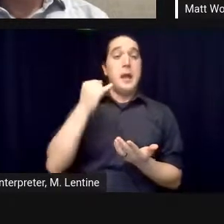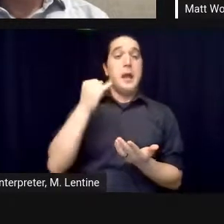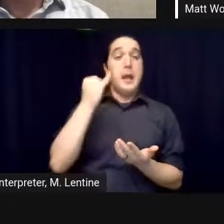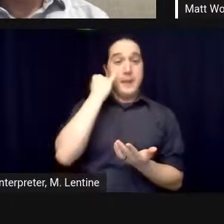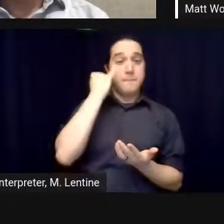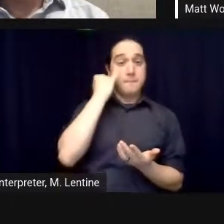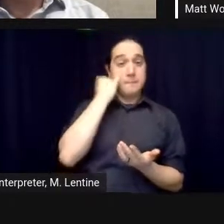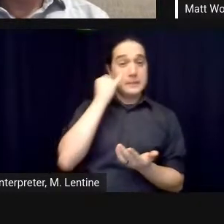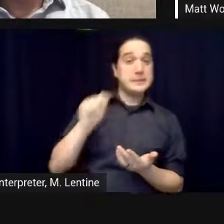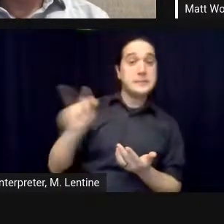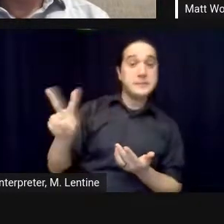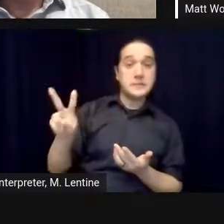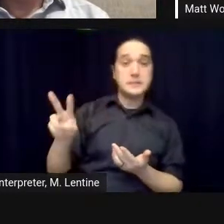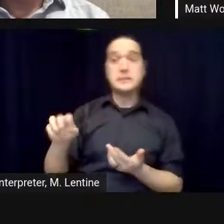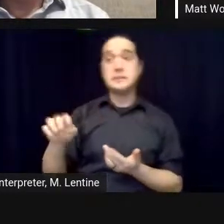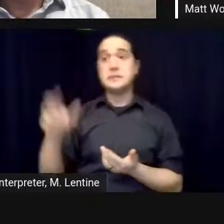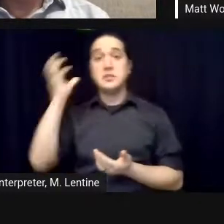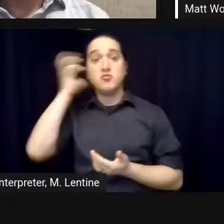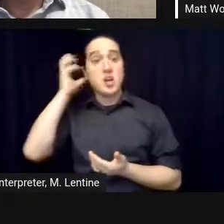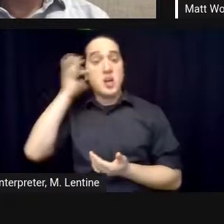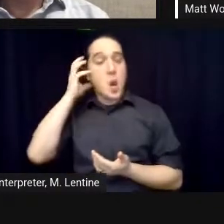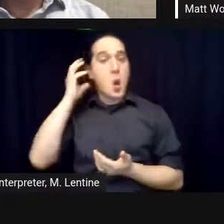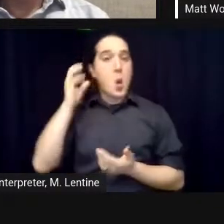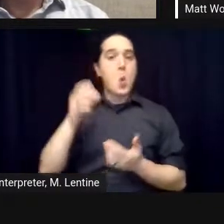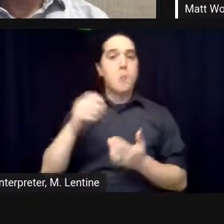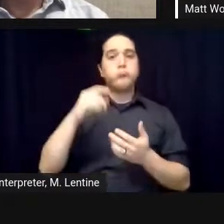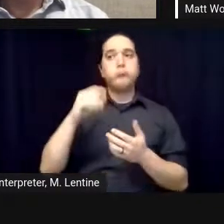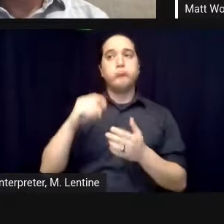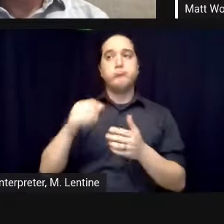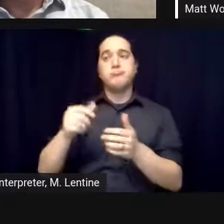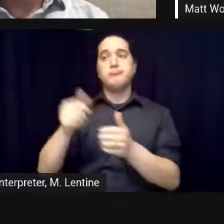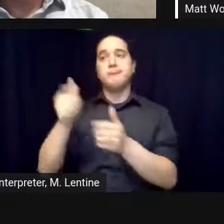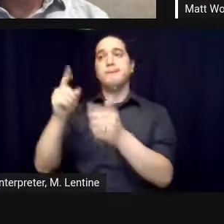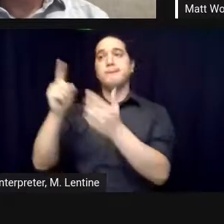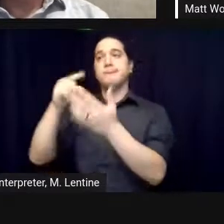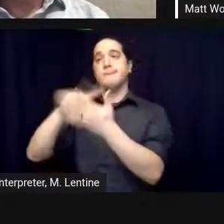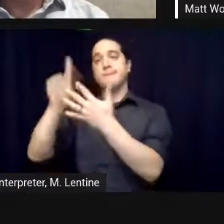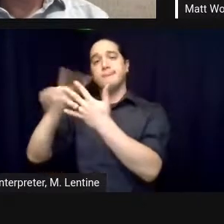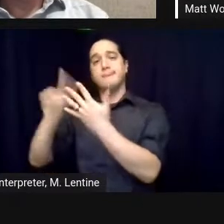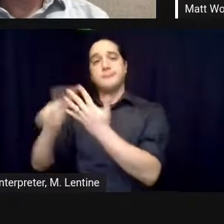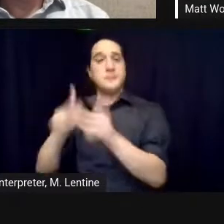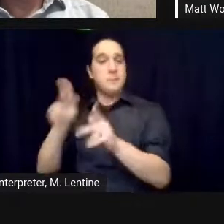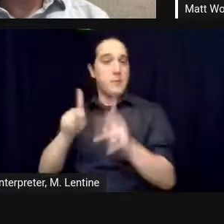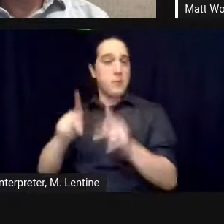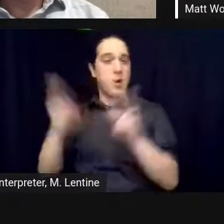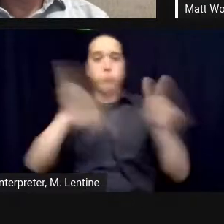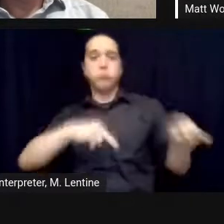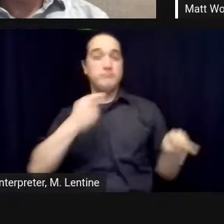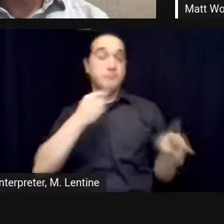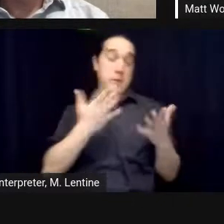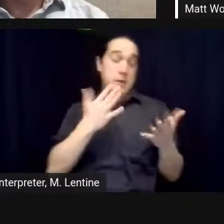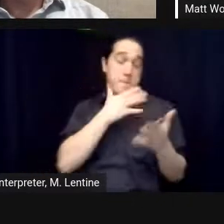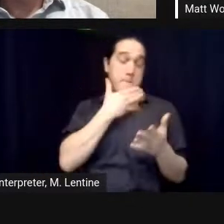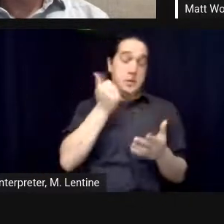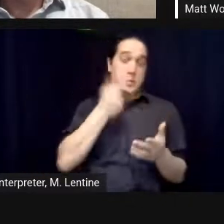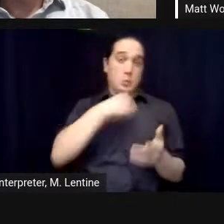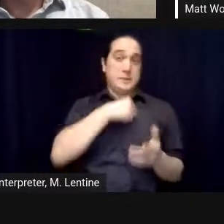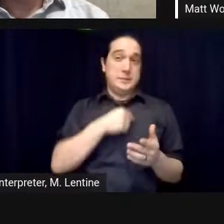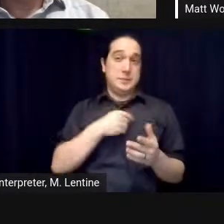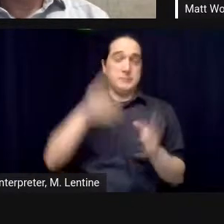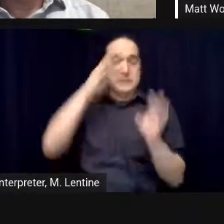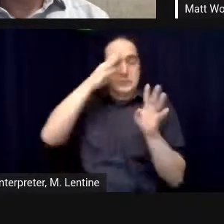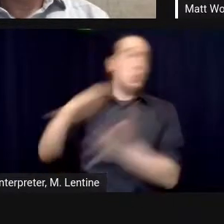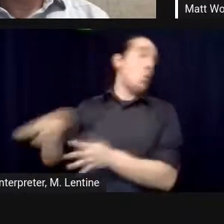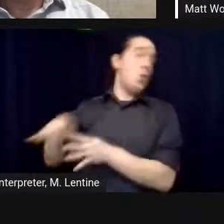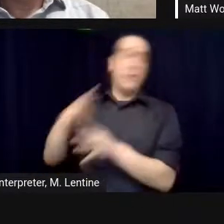of whether the two years would be a success by the terms of succeeding in in no entry